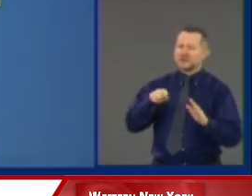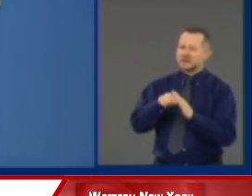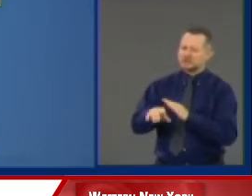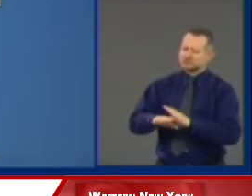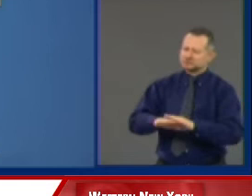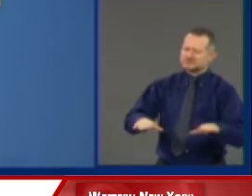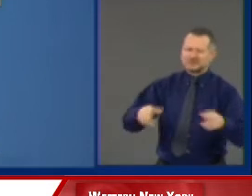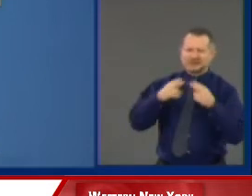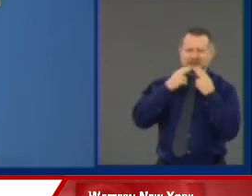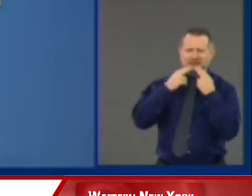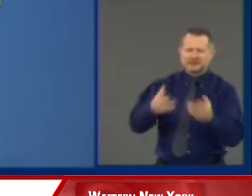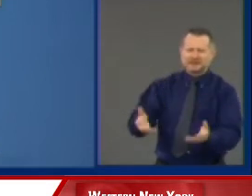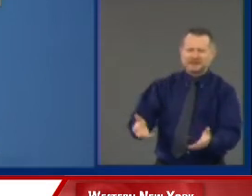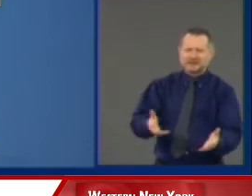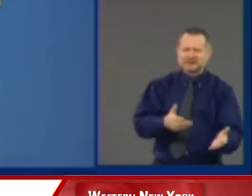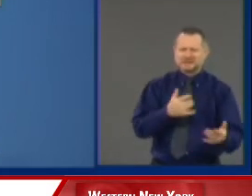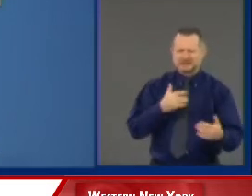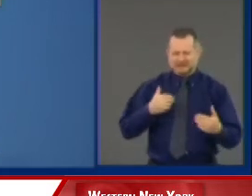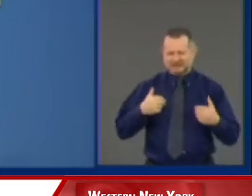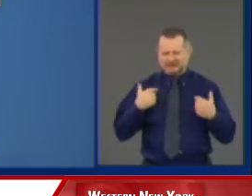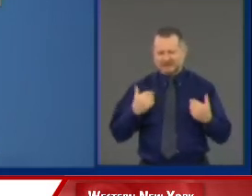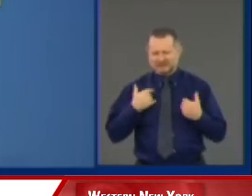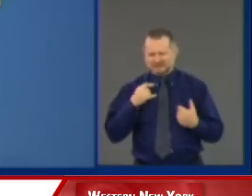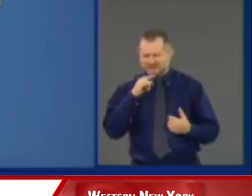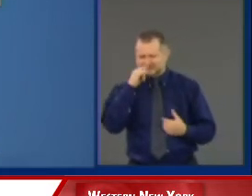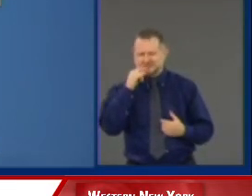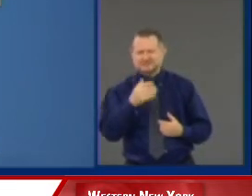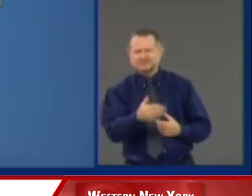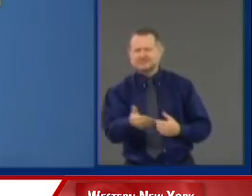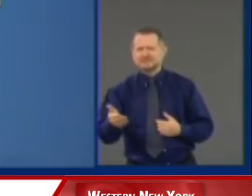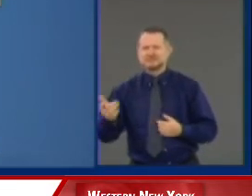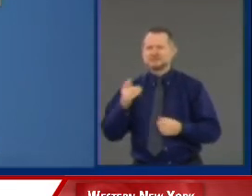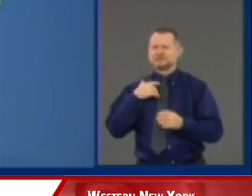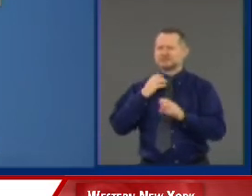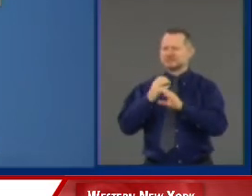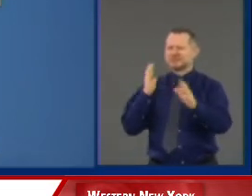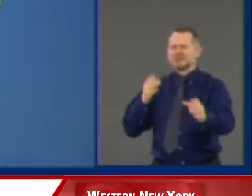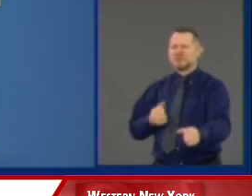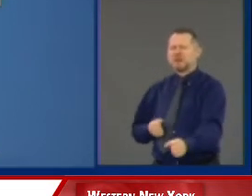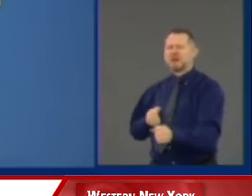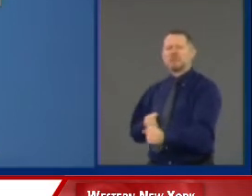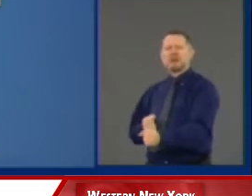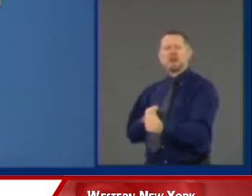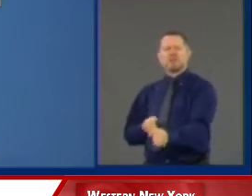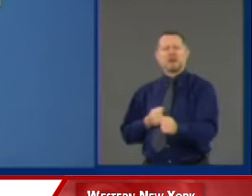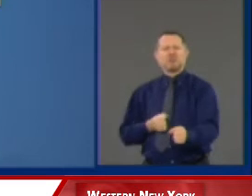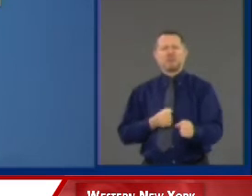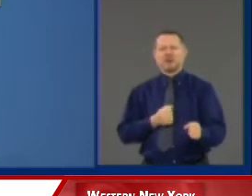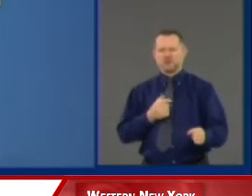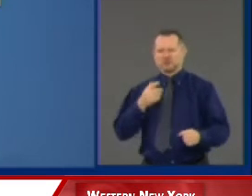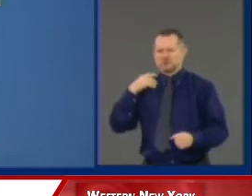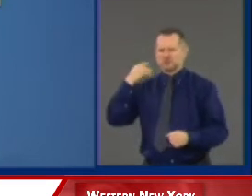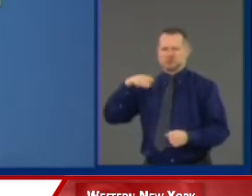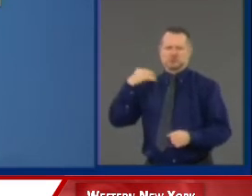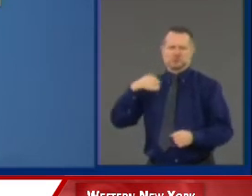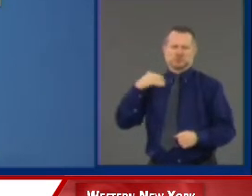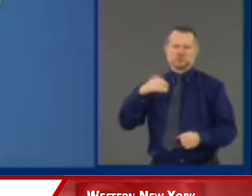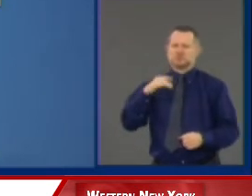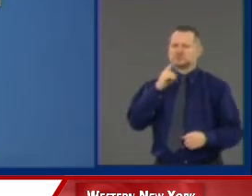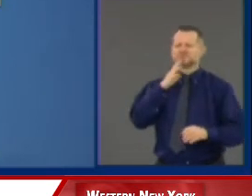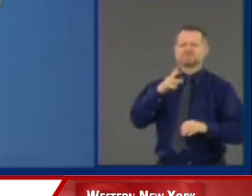young children in schools with an assault weapon in the Sandy Hook massacre? Enough. Enough.